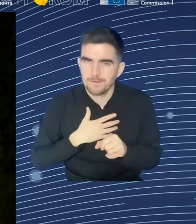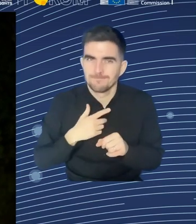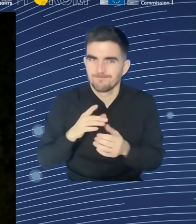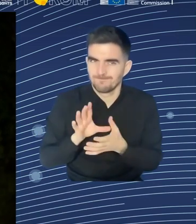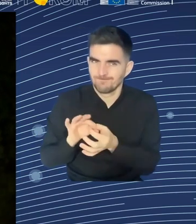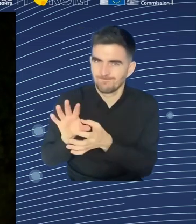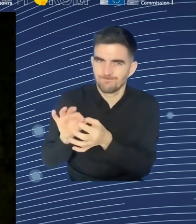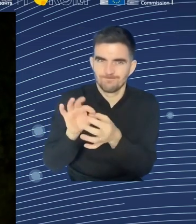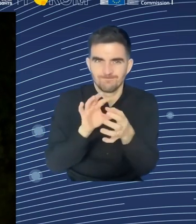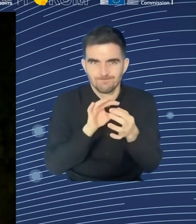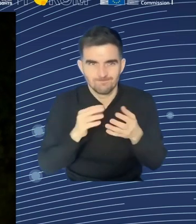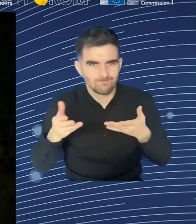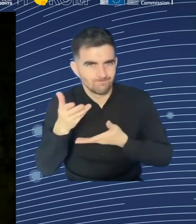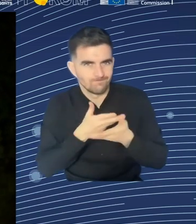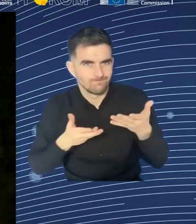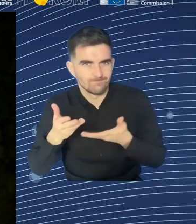for the workers' well-being on the other.